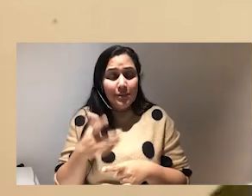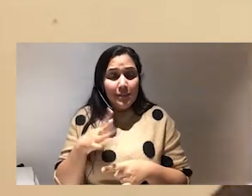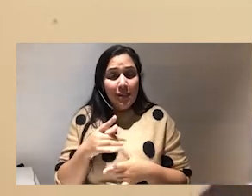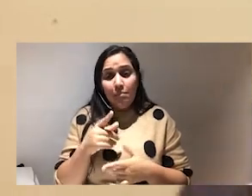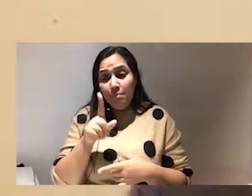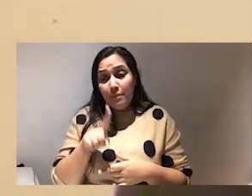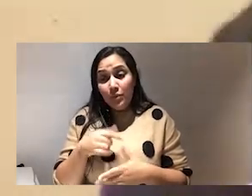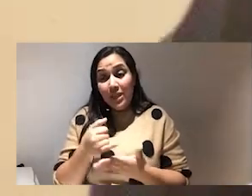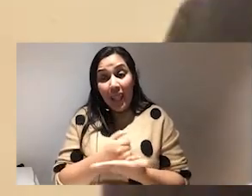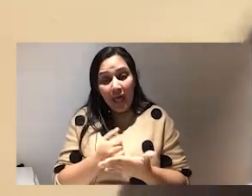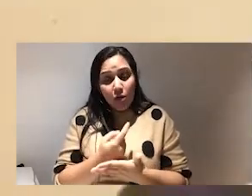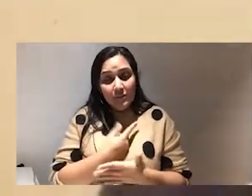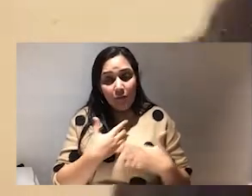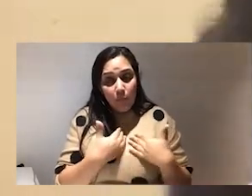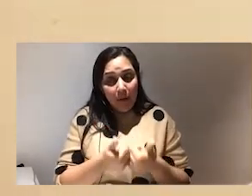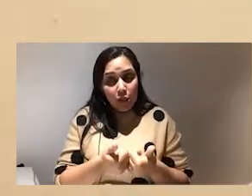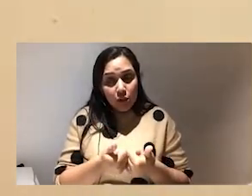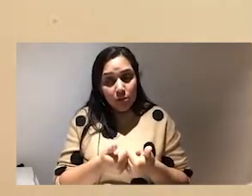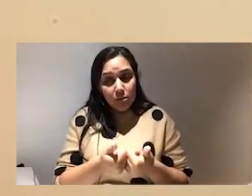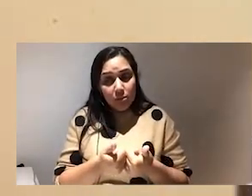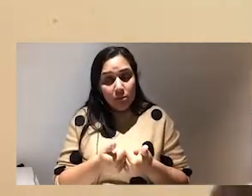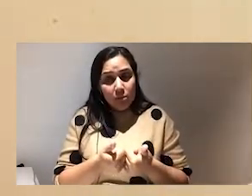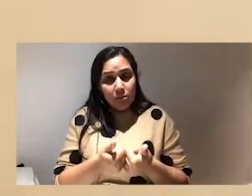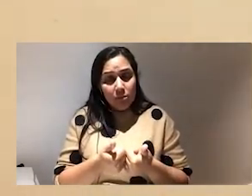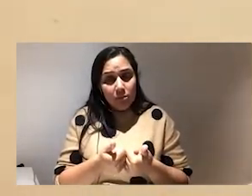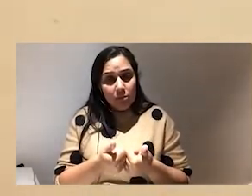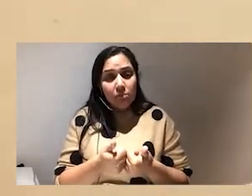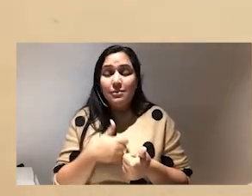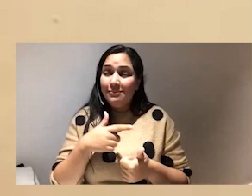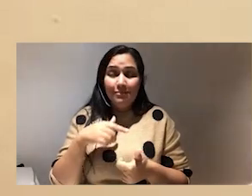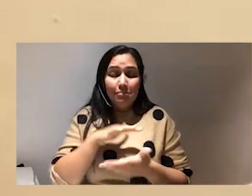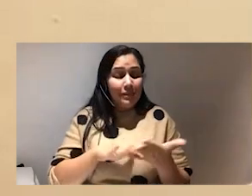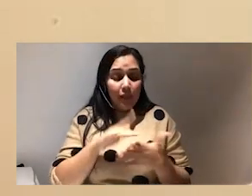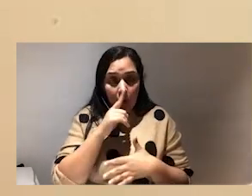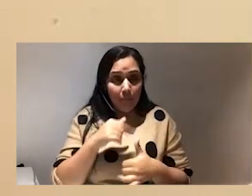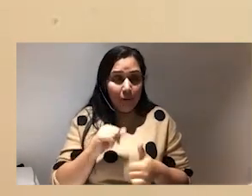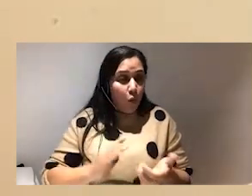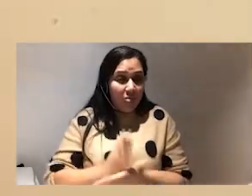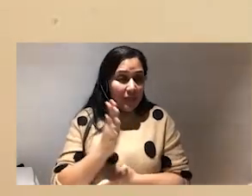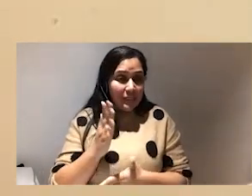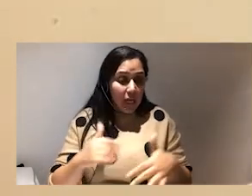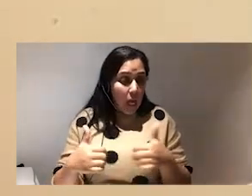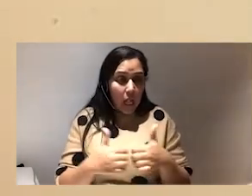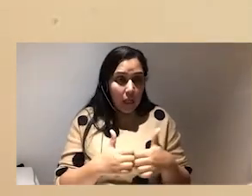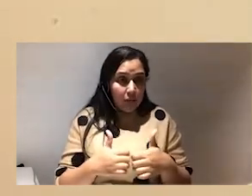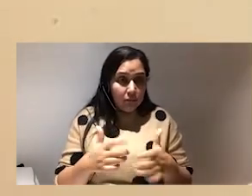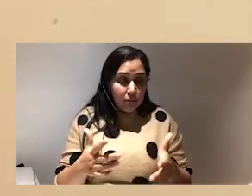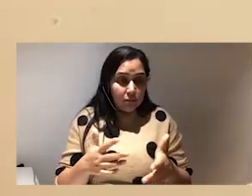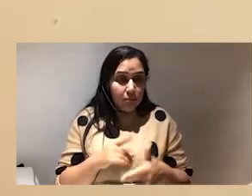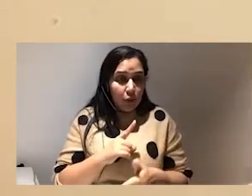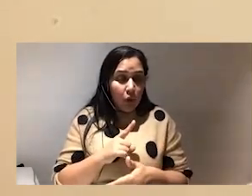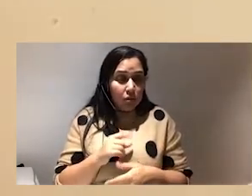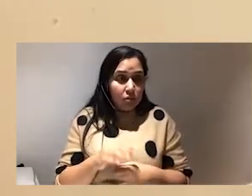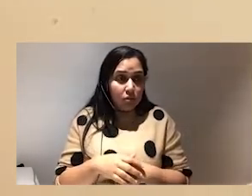-compassion that stops them from being but being able to be like authentic allies like you said it stops people from being in